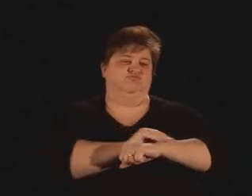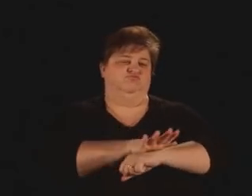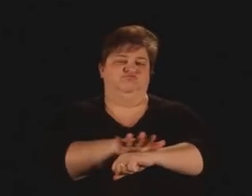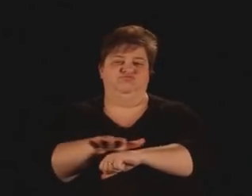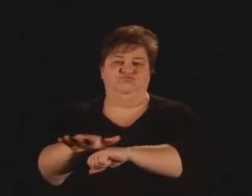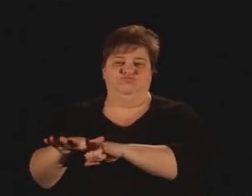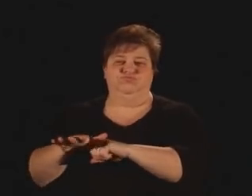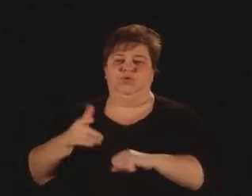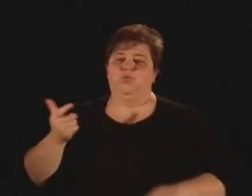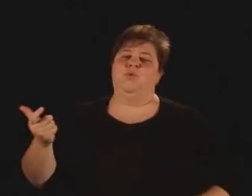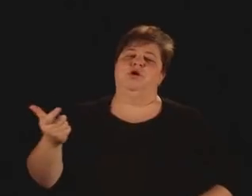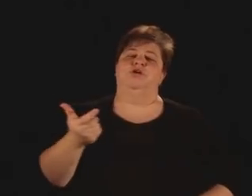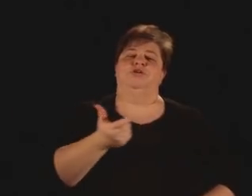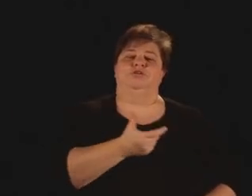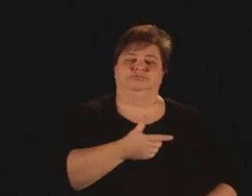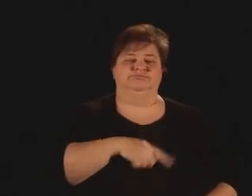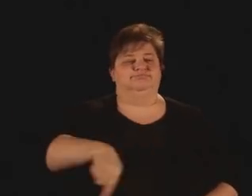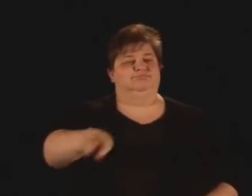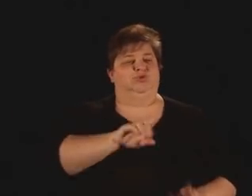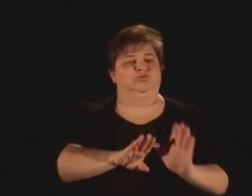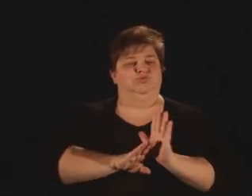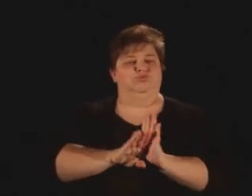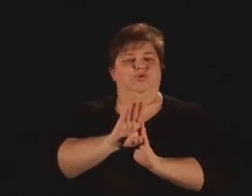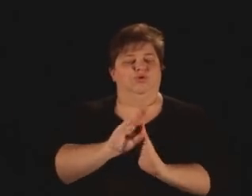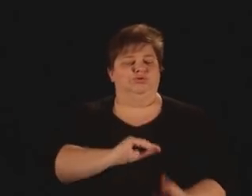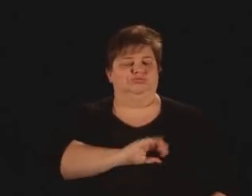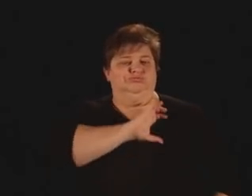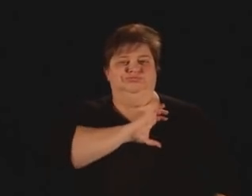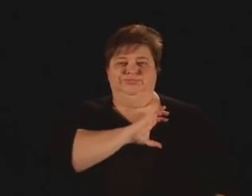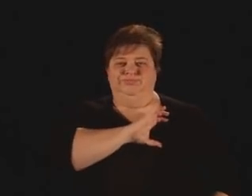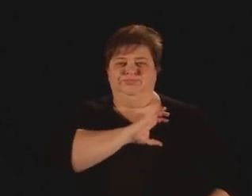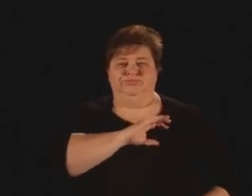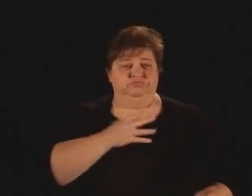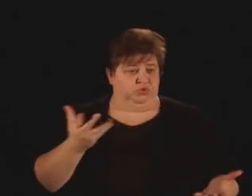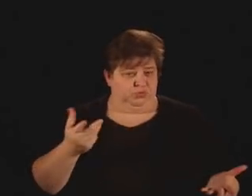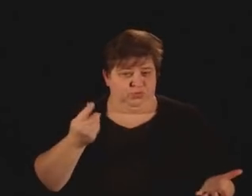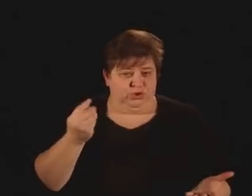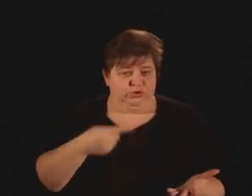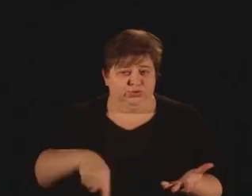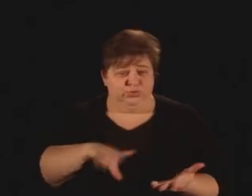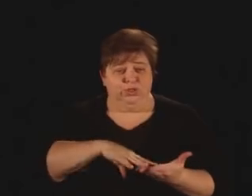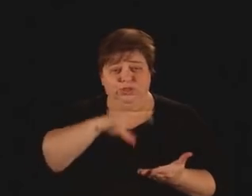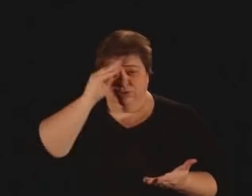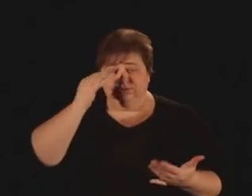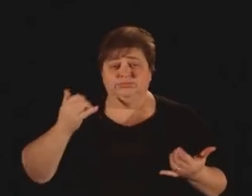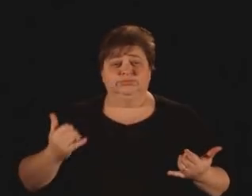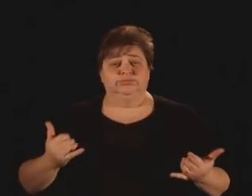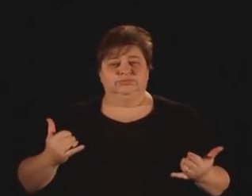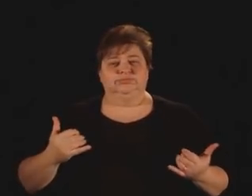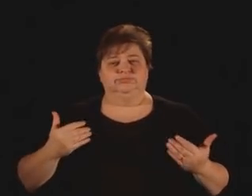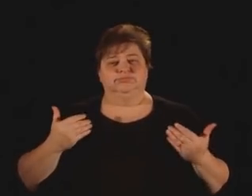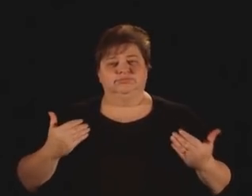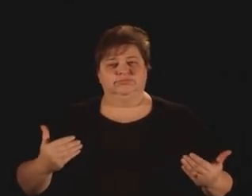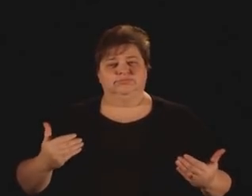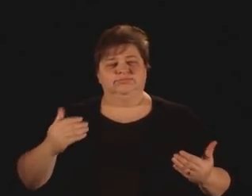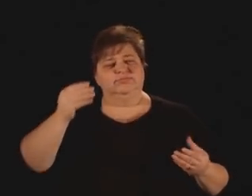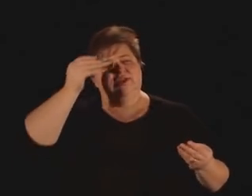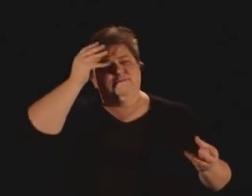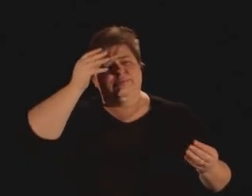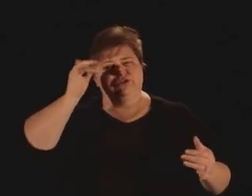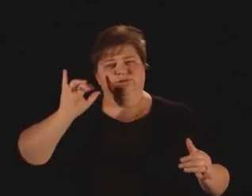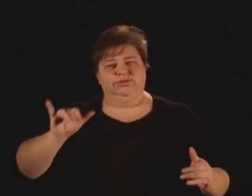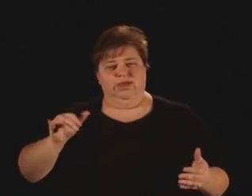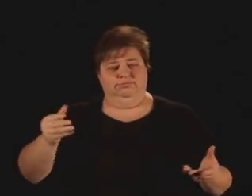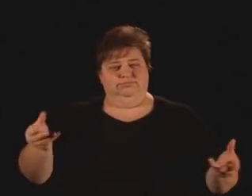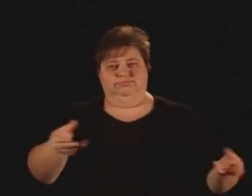So take what you learned here today and make others' lives richer. But don't always smile while